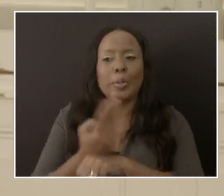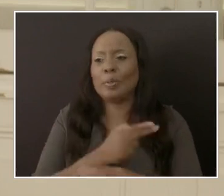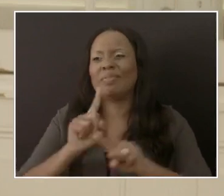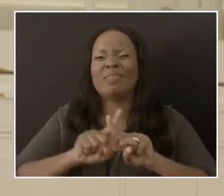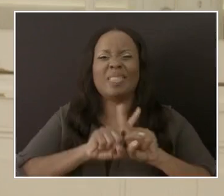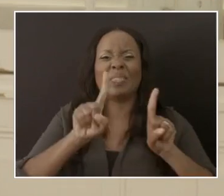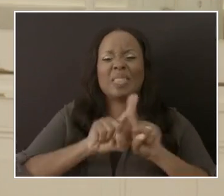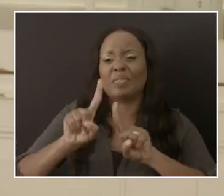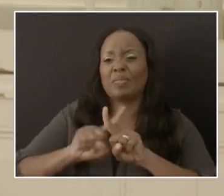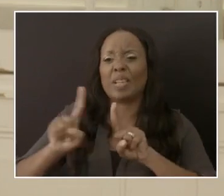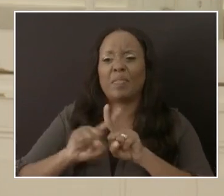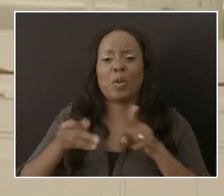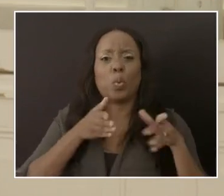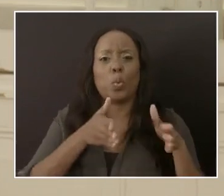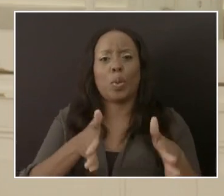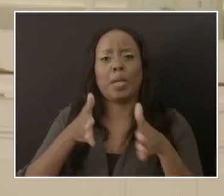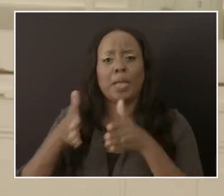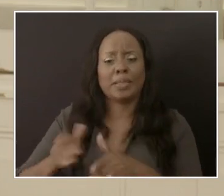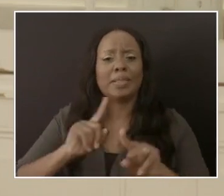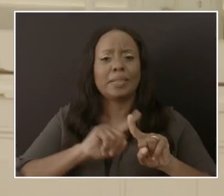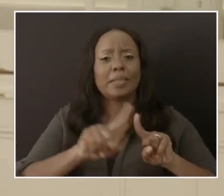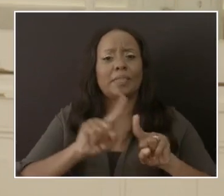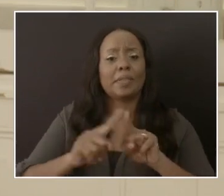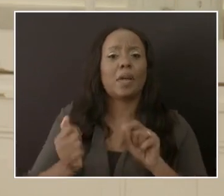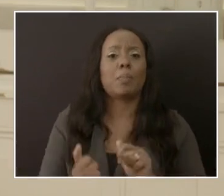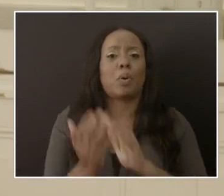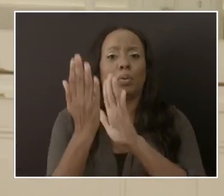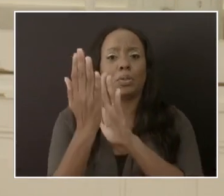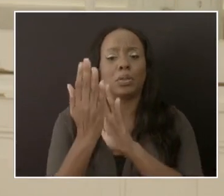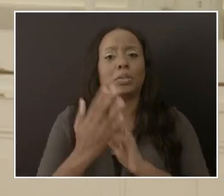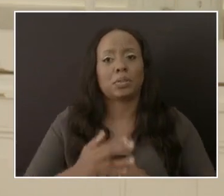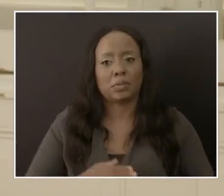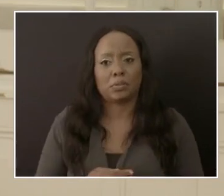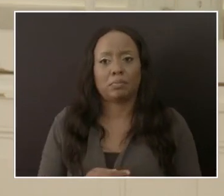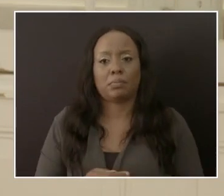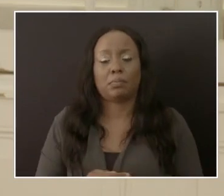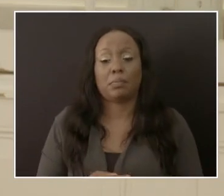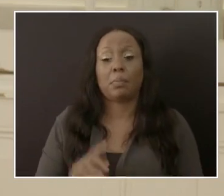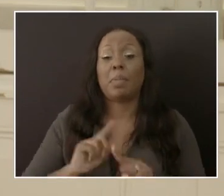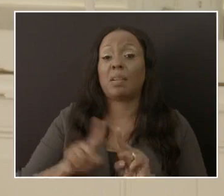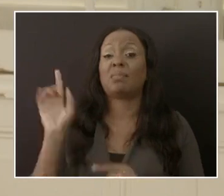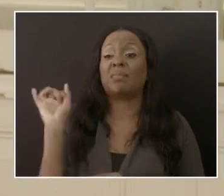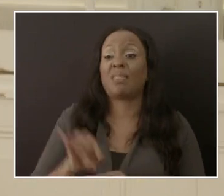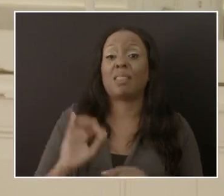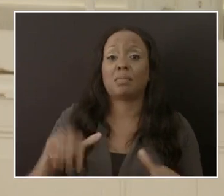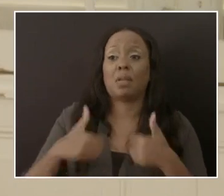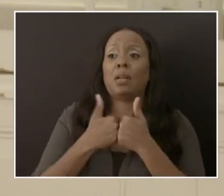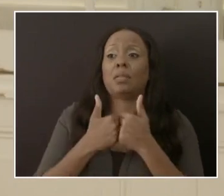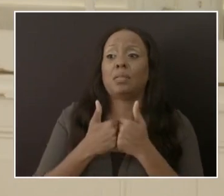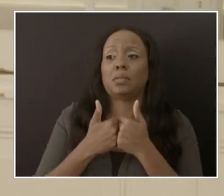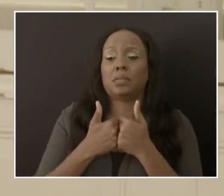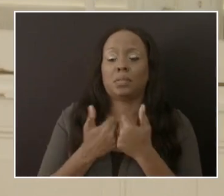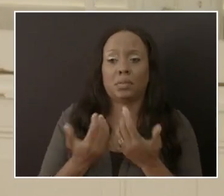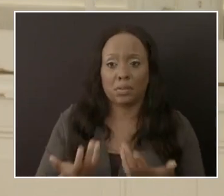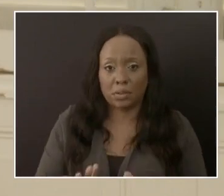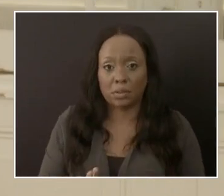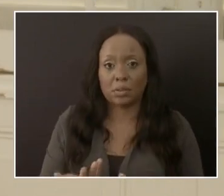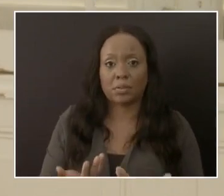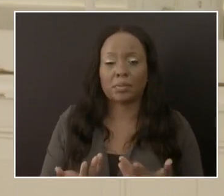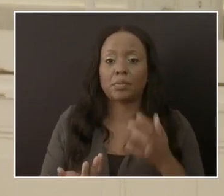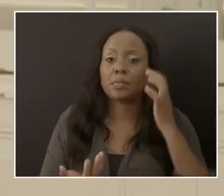to try to engage the public. And that is the challenge within the Ministry of Health, that